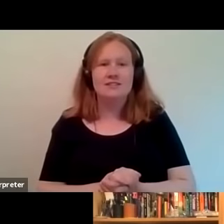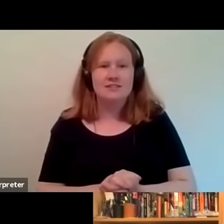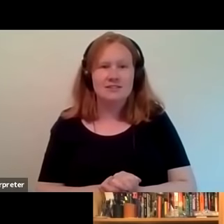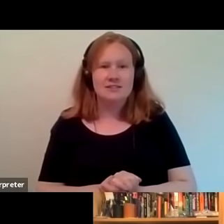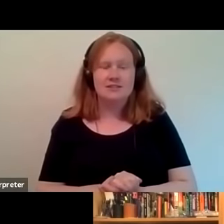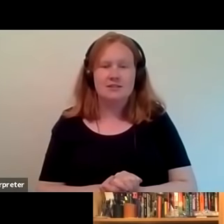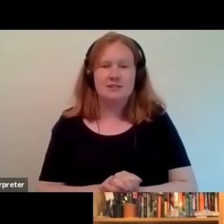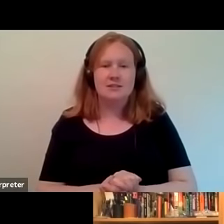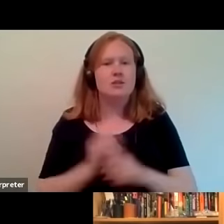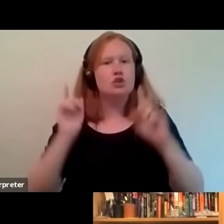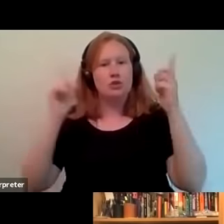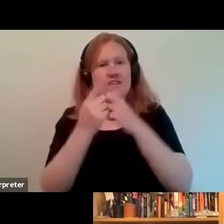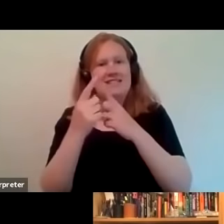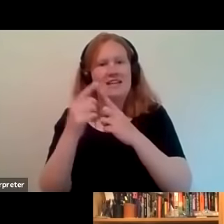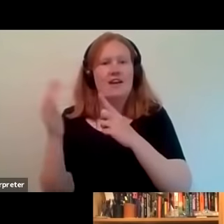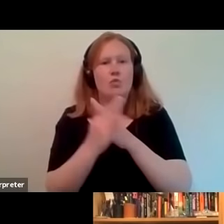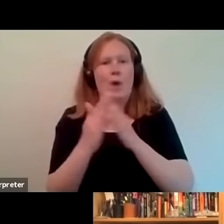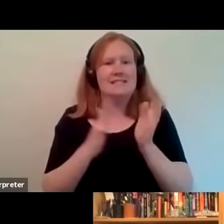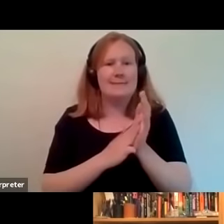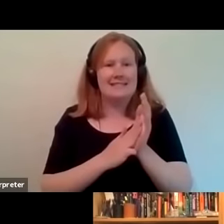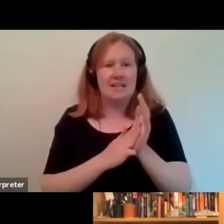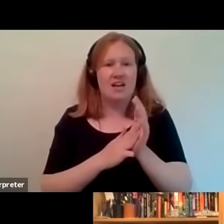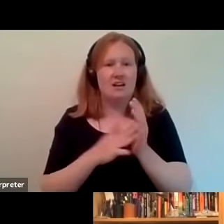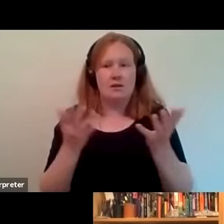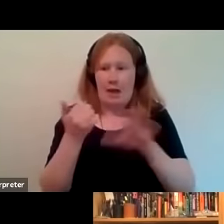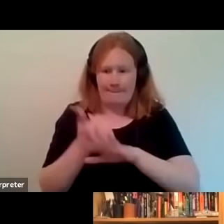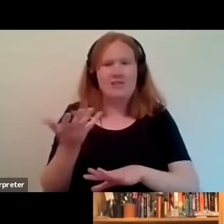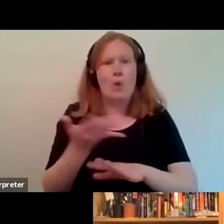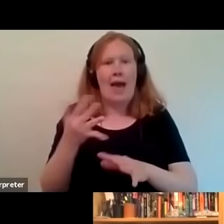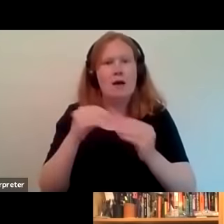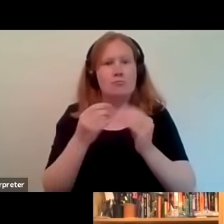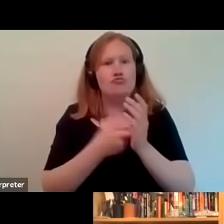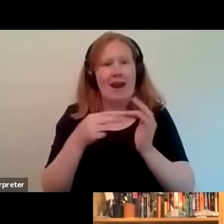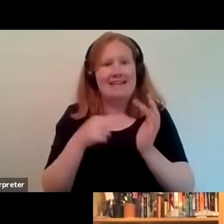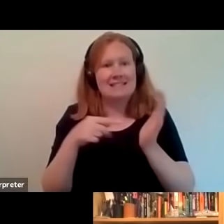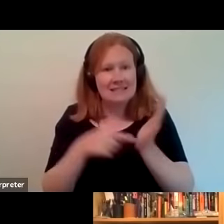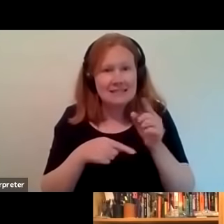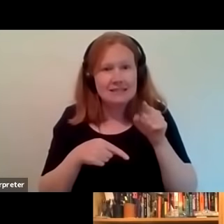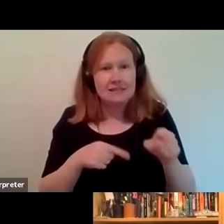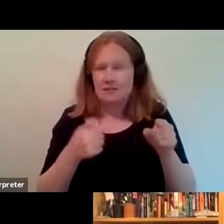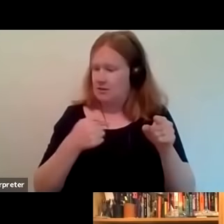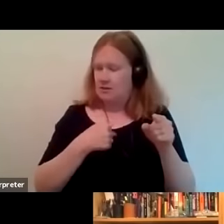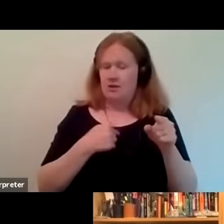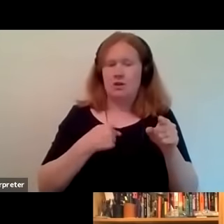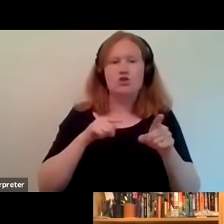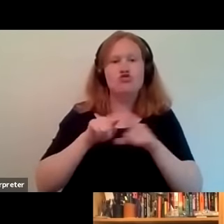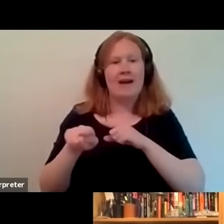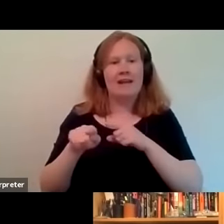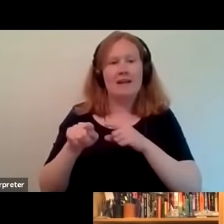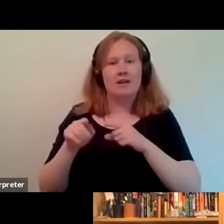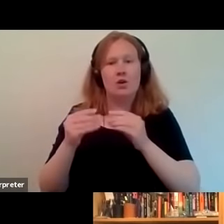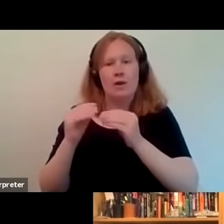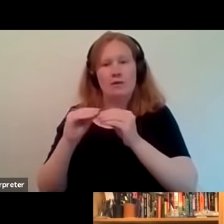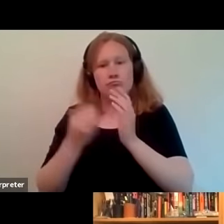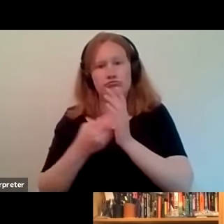um university of westminster is also in brent and i think what i'm trying to do in partnership with uh brent